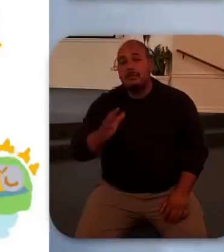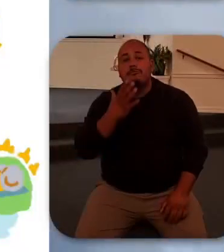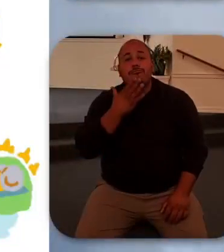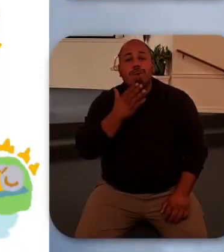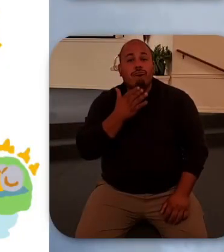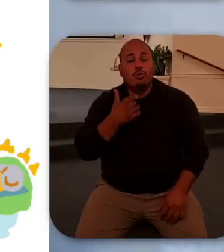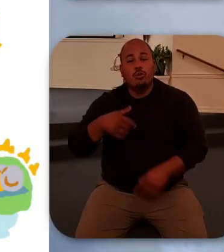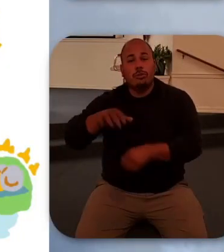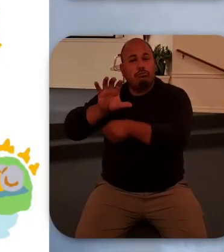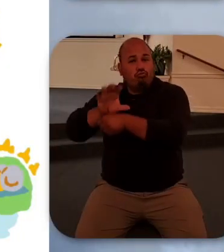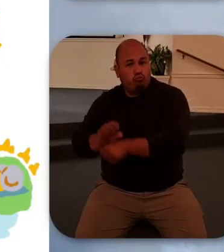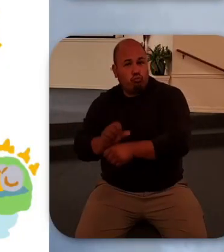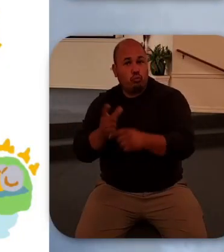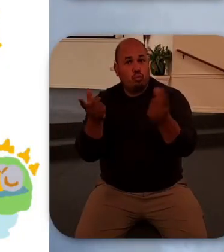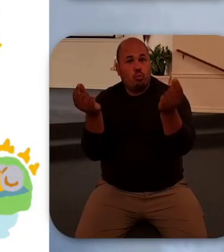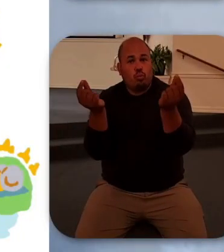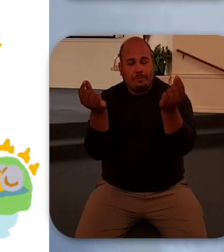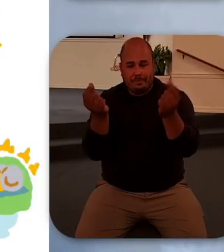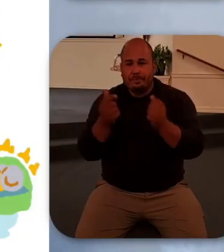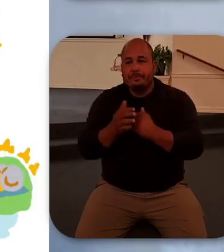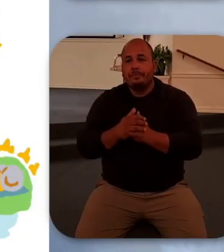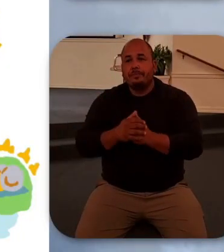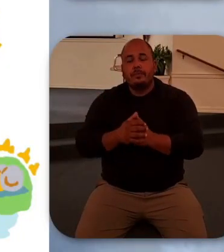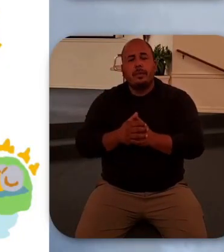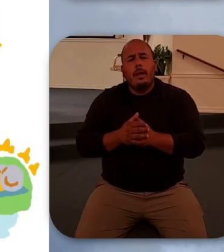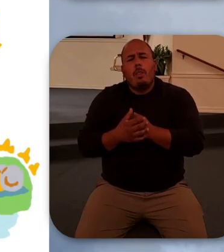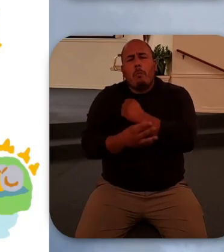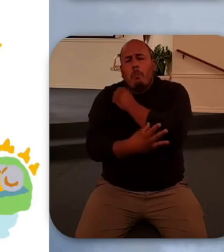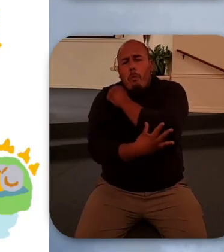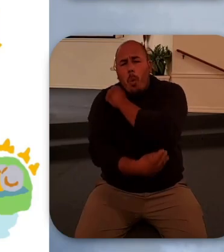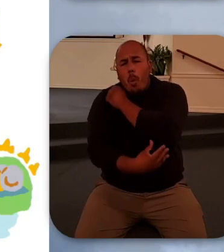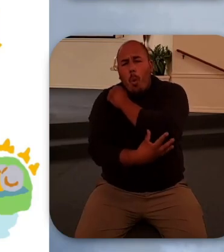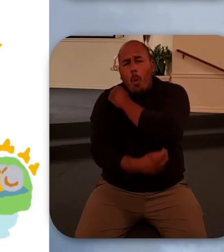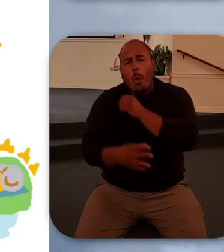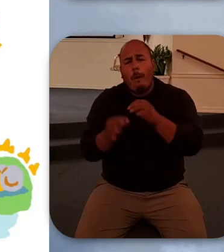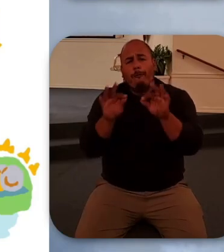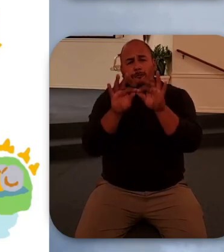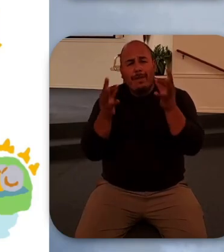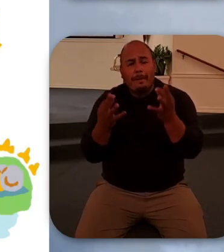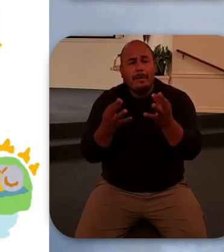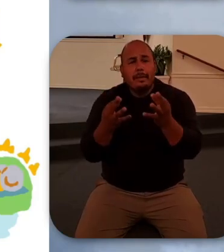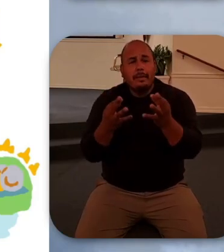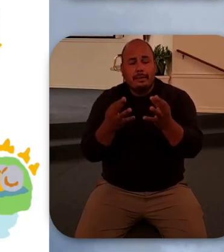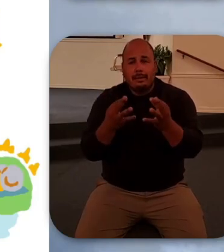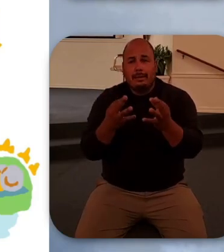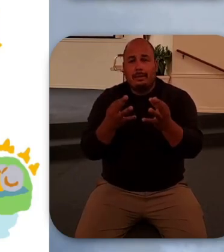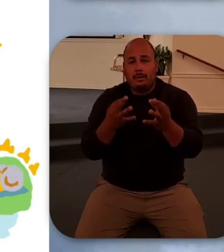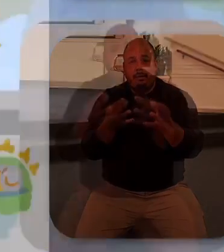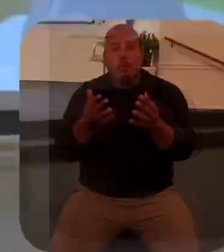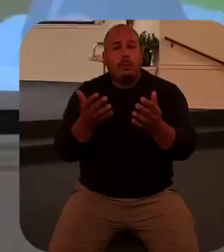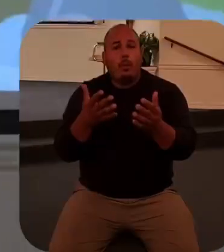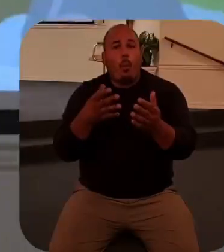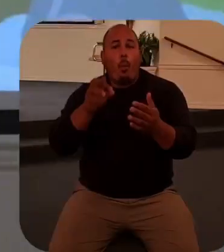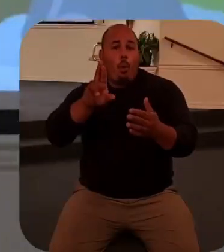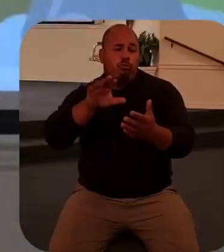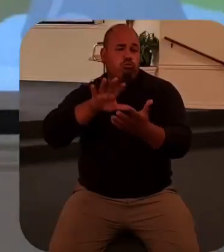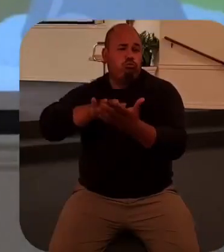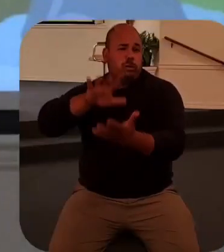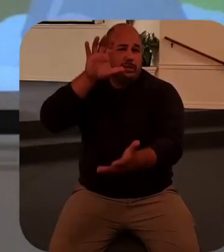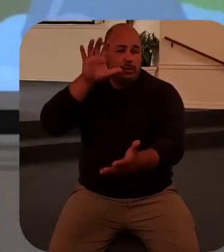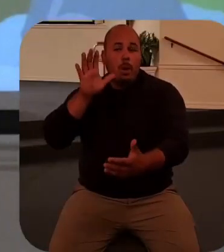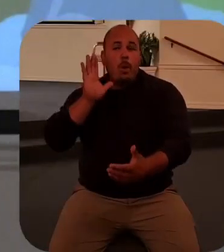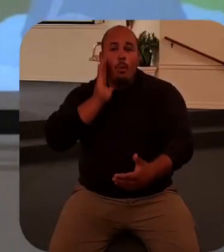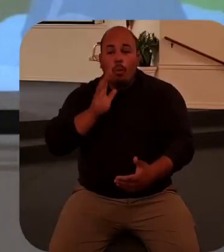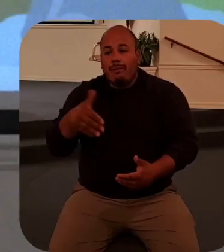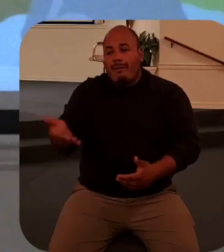at the time that even the poorest families when they lost a loved one would hire two flute